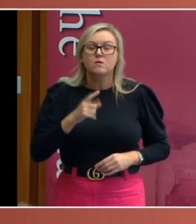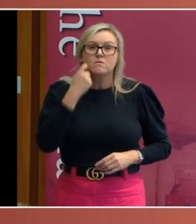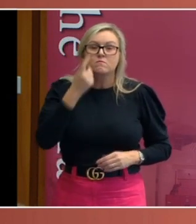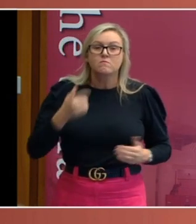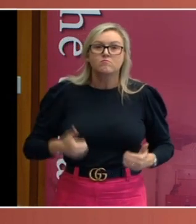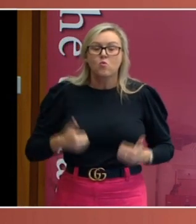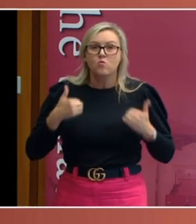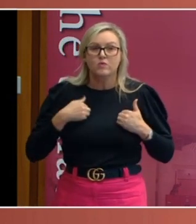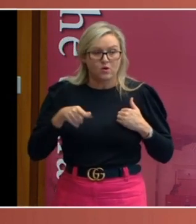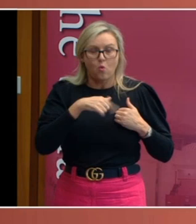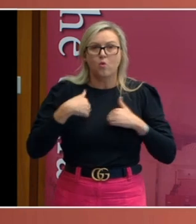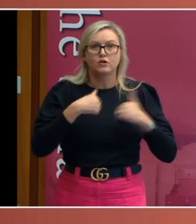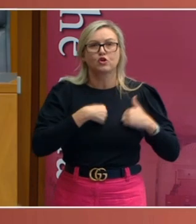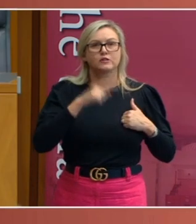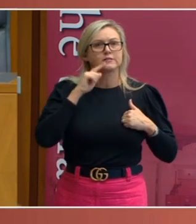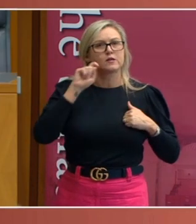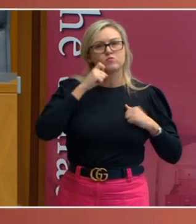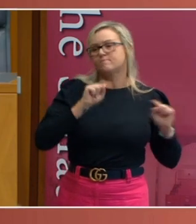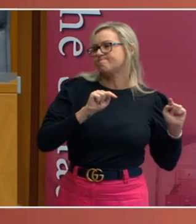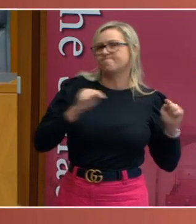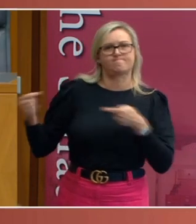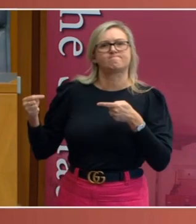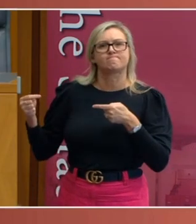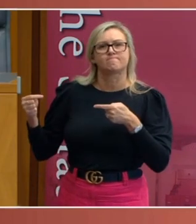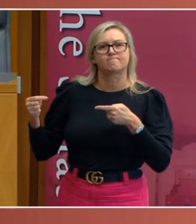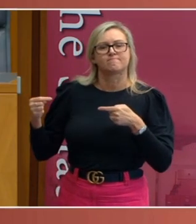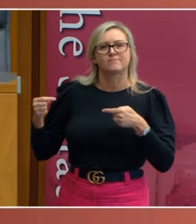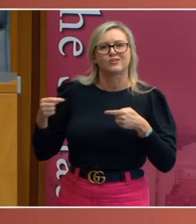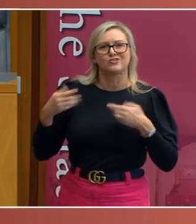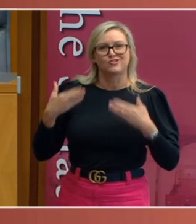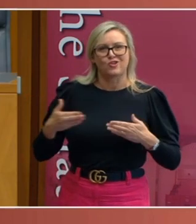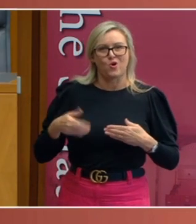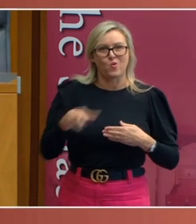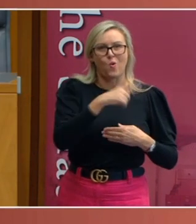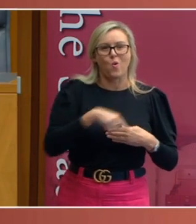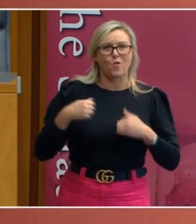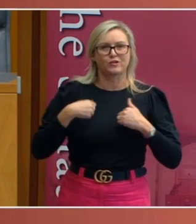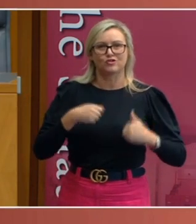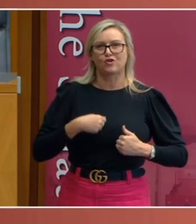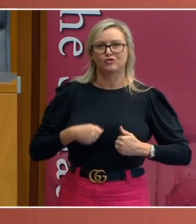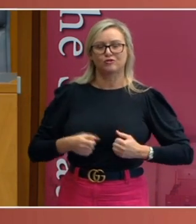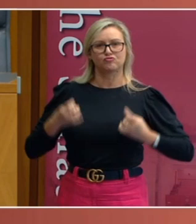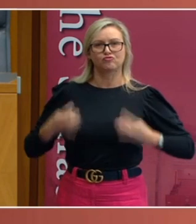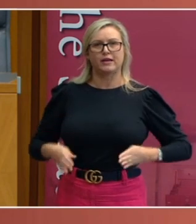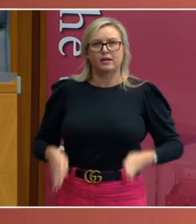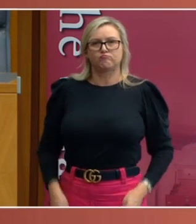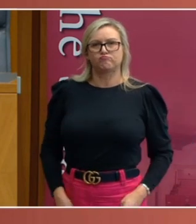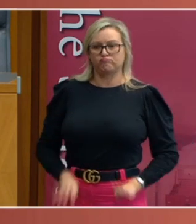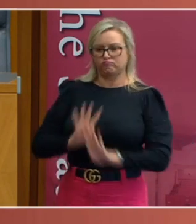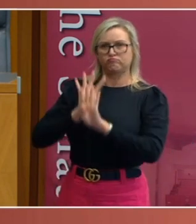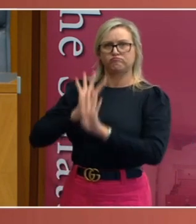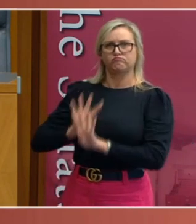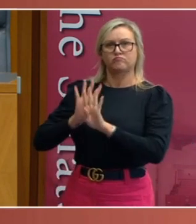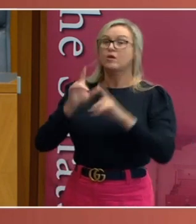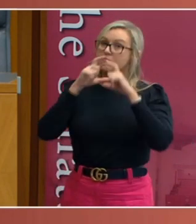revolt. So, what they did was in formation and fully